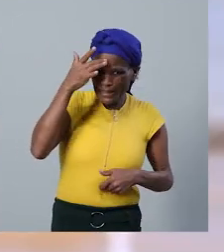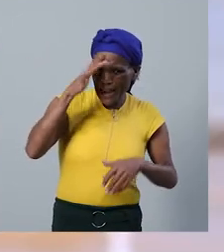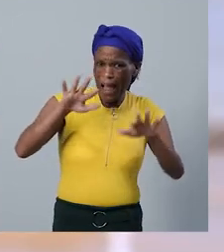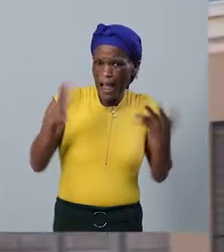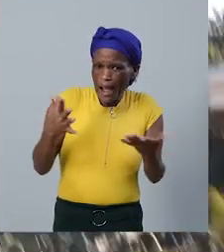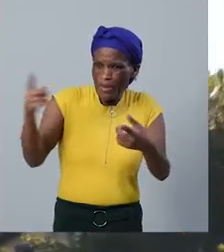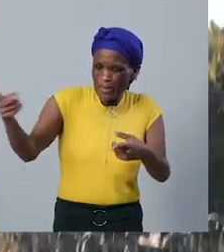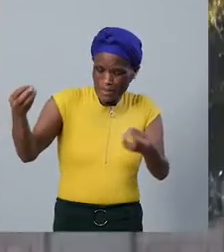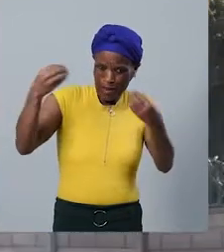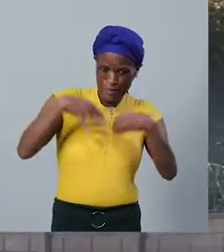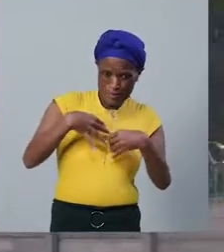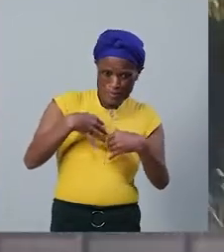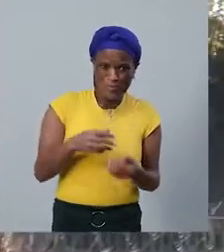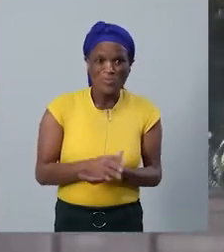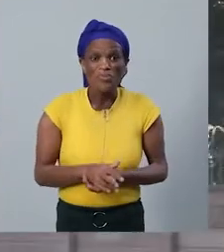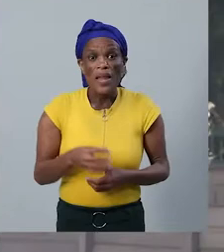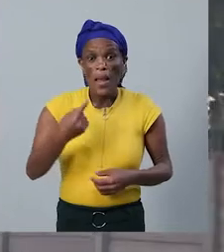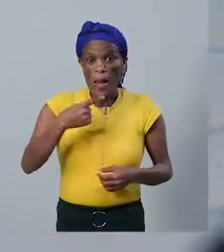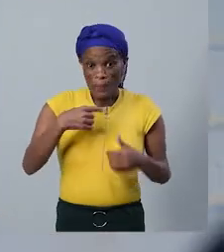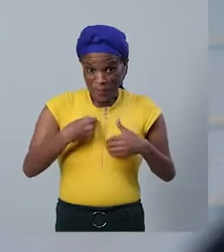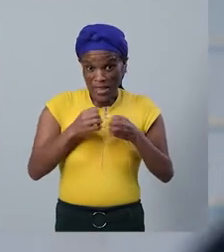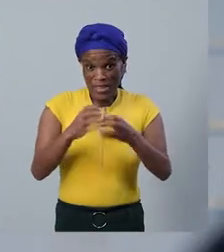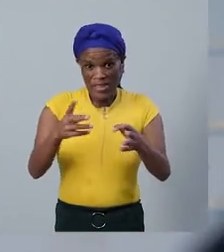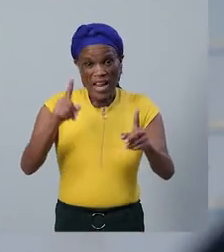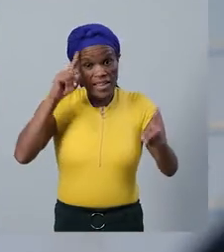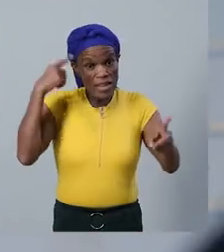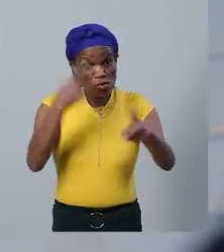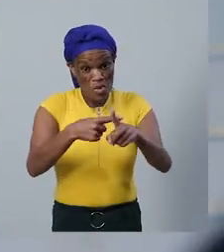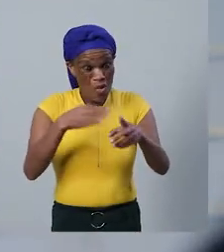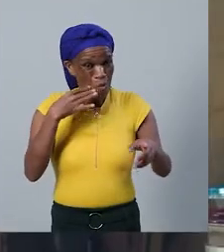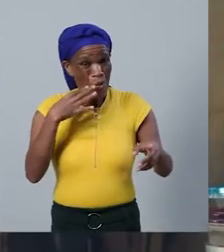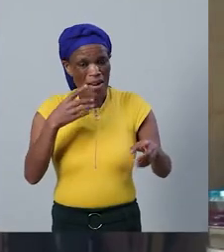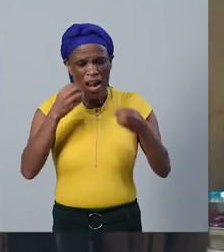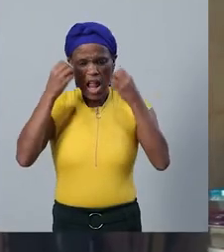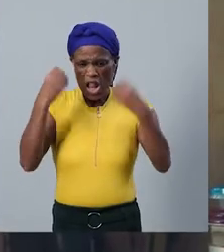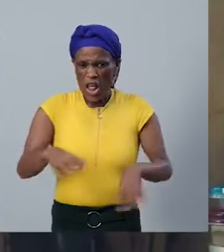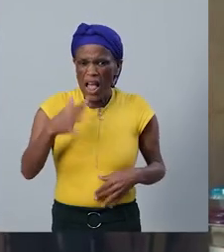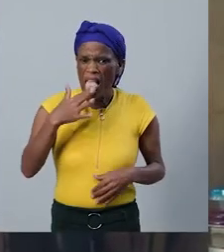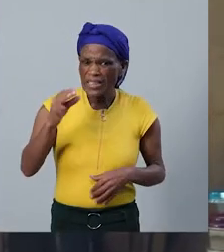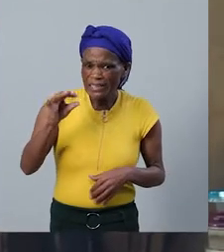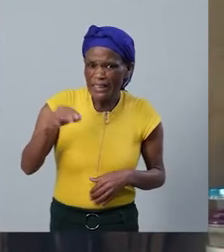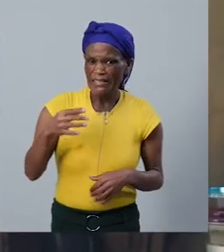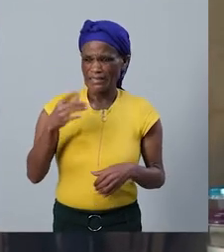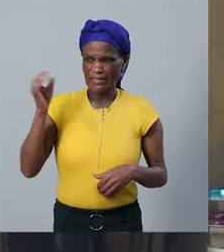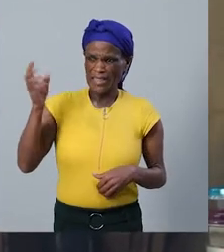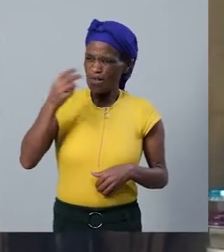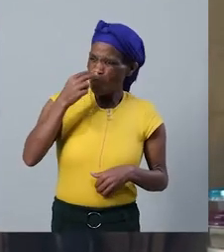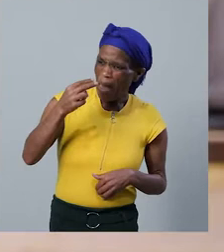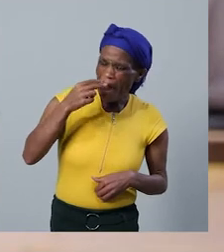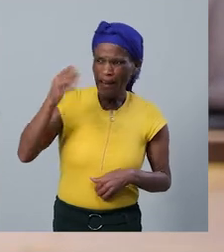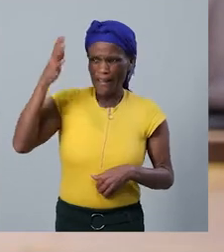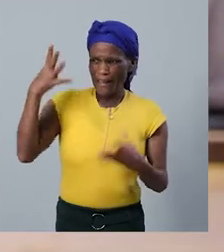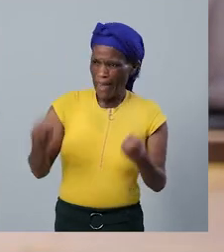affect our lives. I started to experience mild symptoms such as loss of taste, loss of smell, headache,